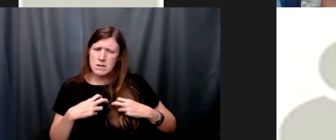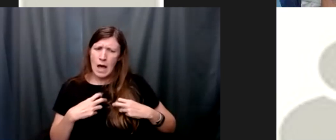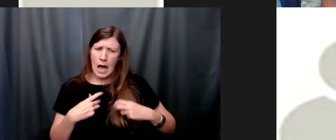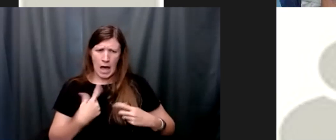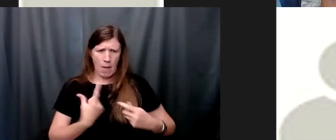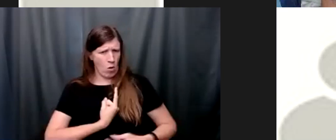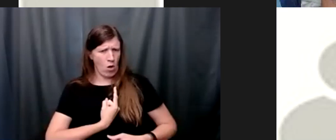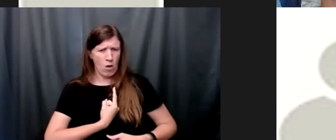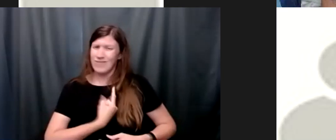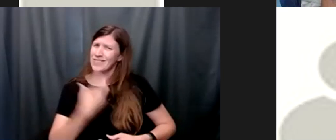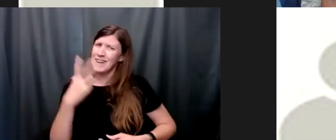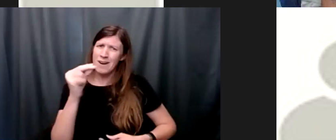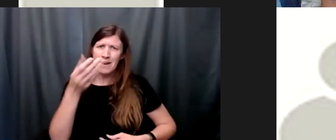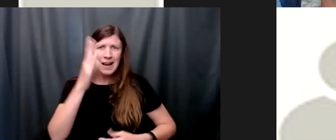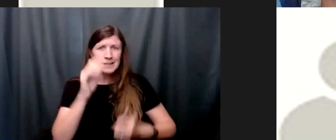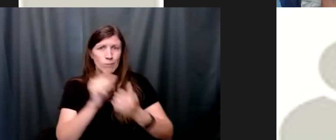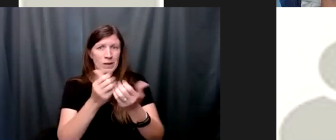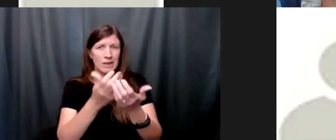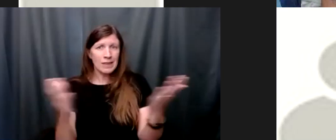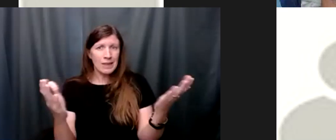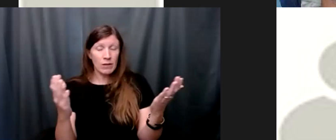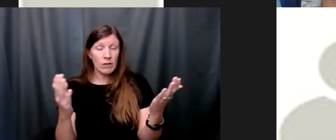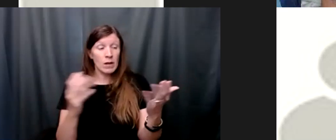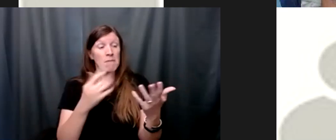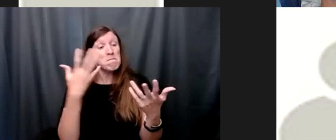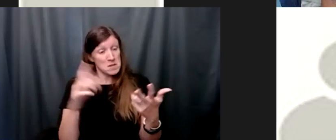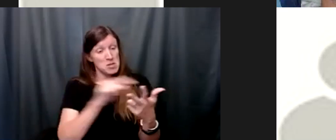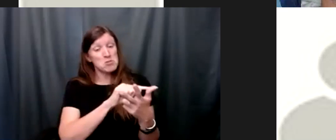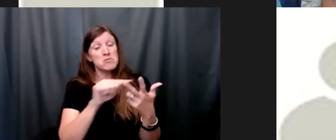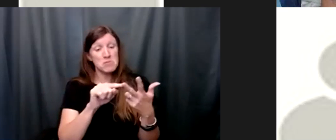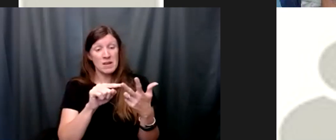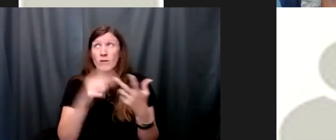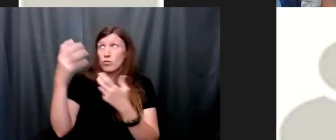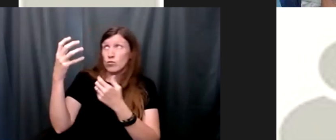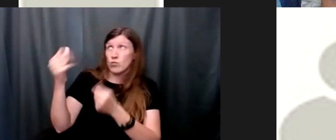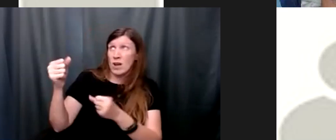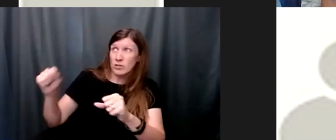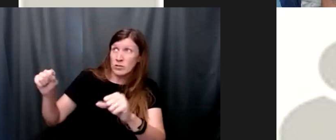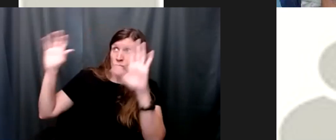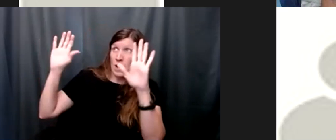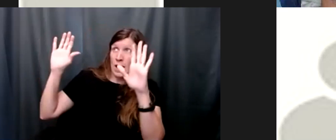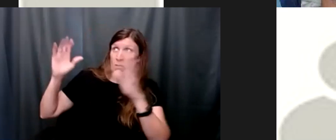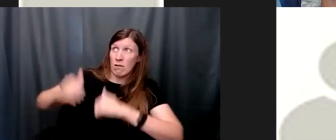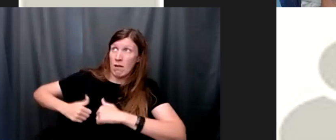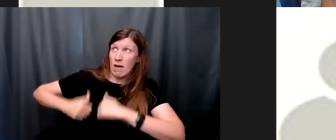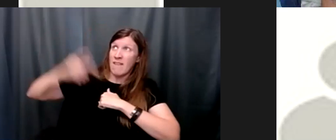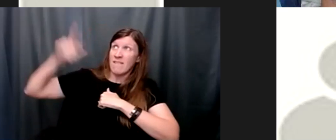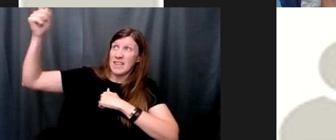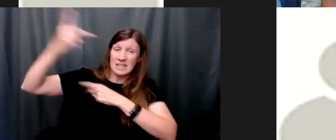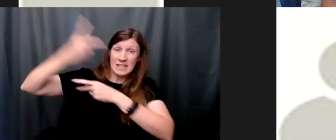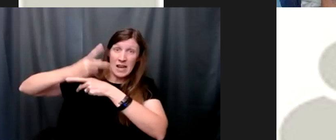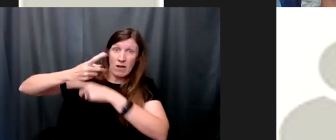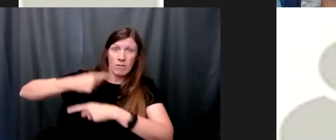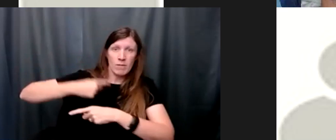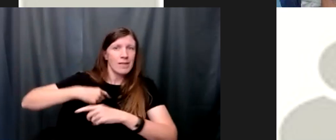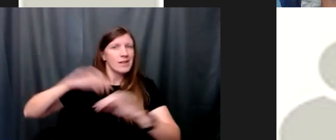god is with us if you've done step three if you've entrusted your life you surrendered to god's care then you